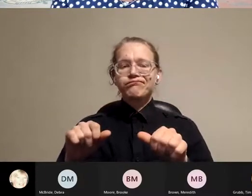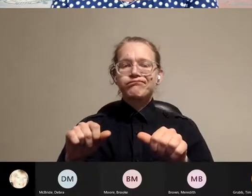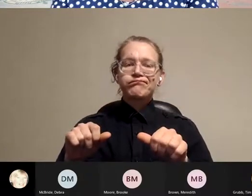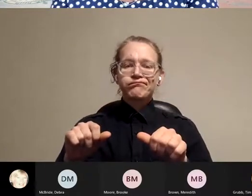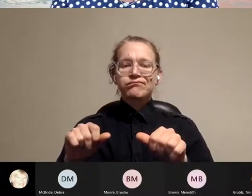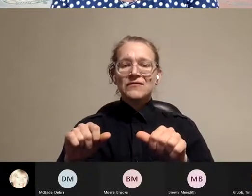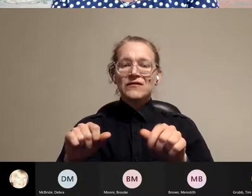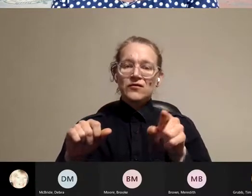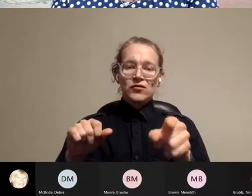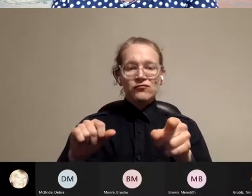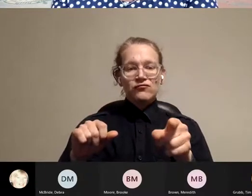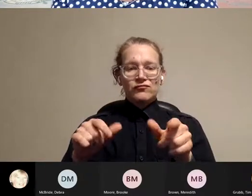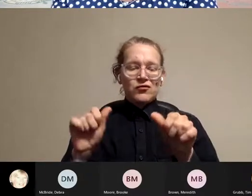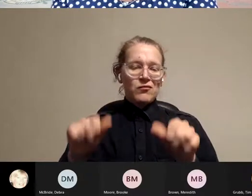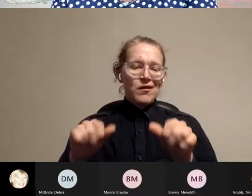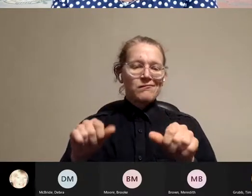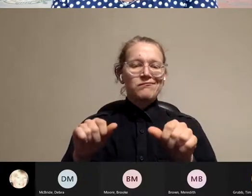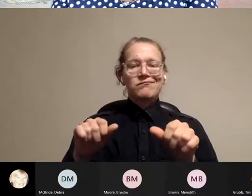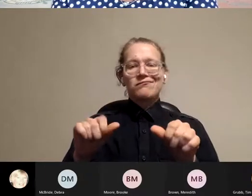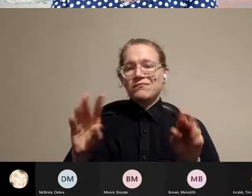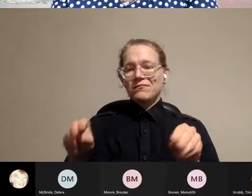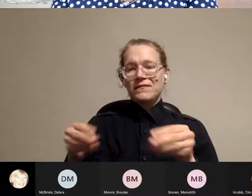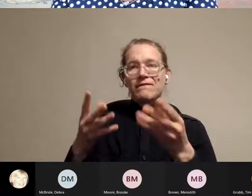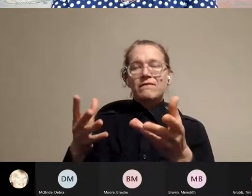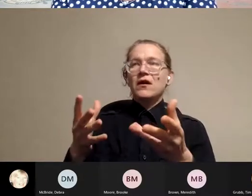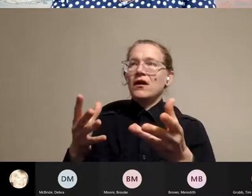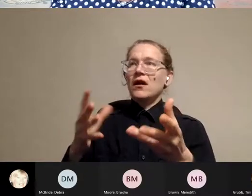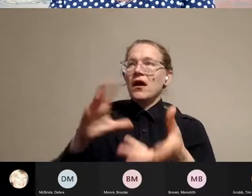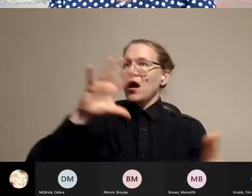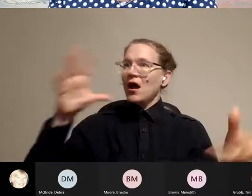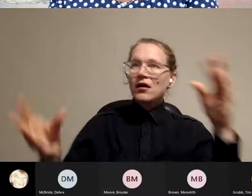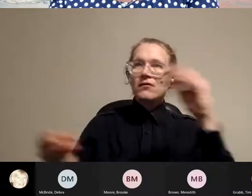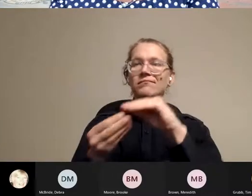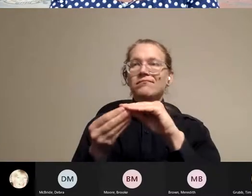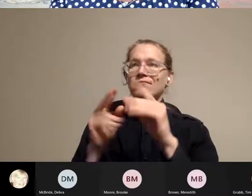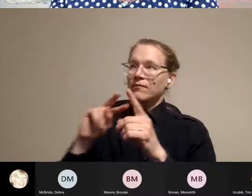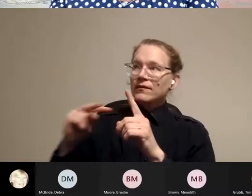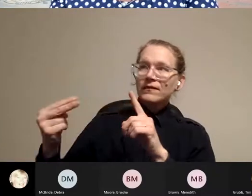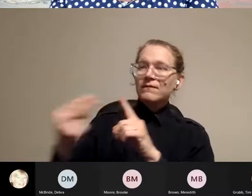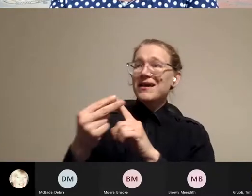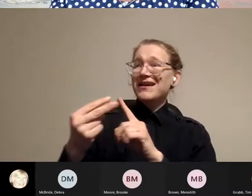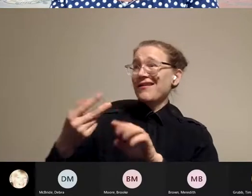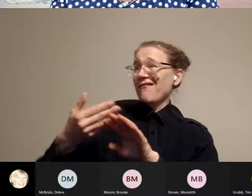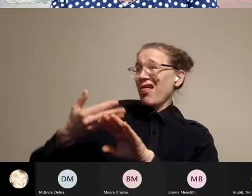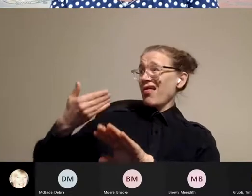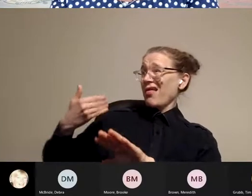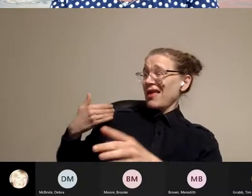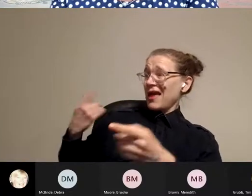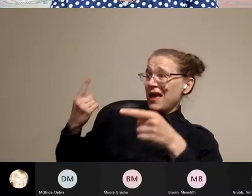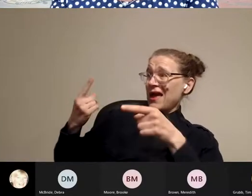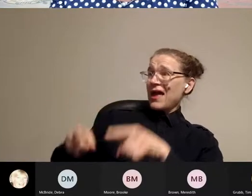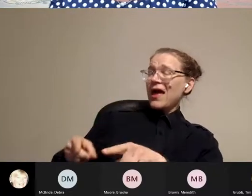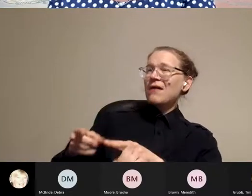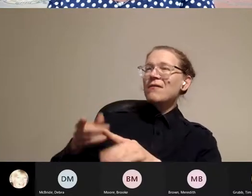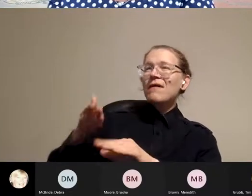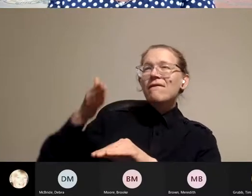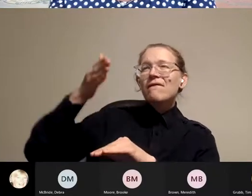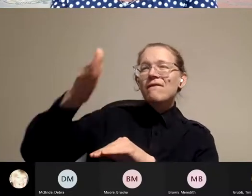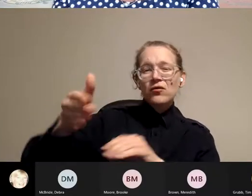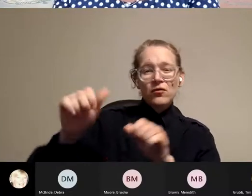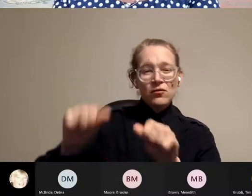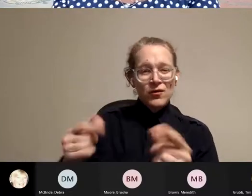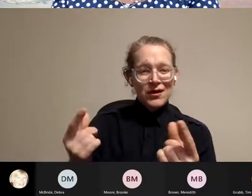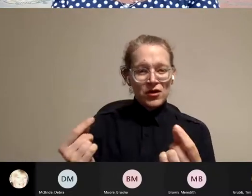comprehensive perspective of what has been and what we can do with regard to moving the